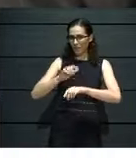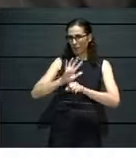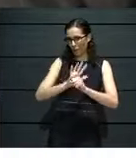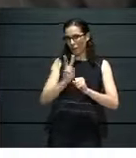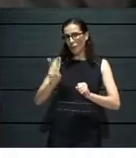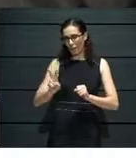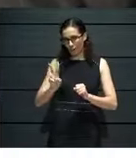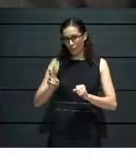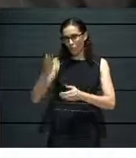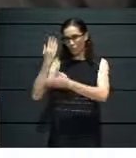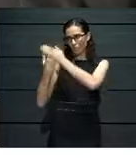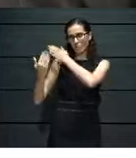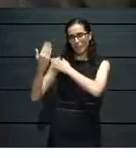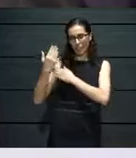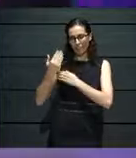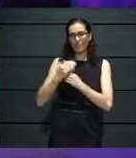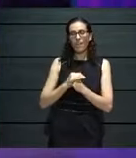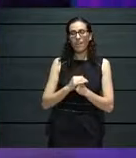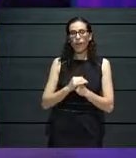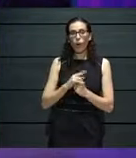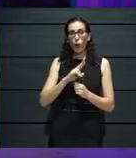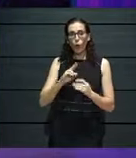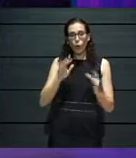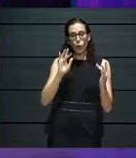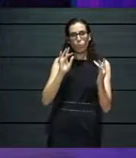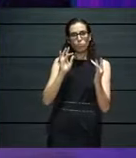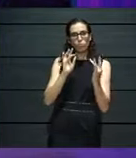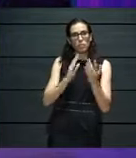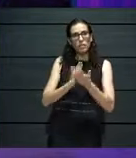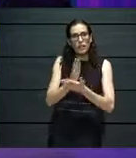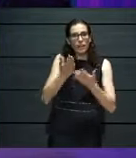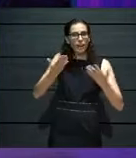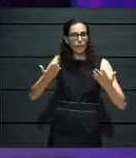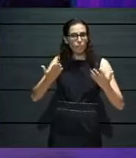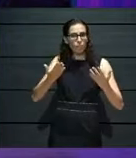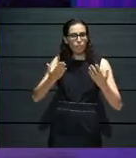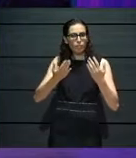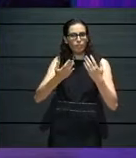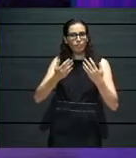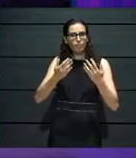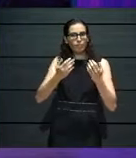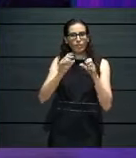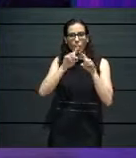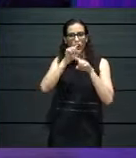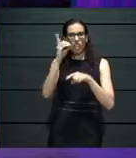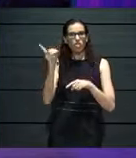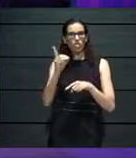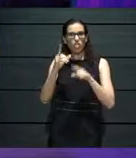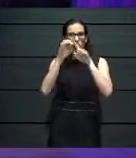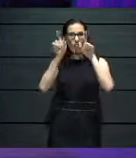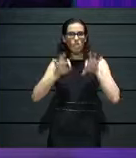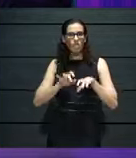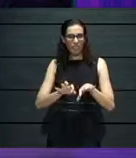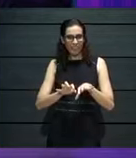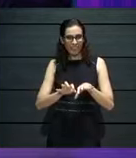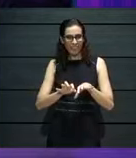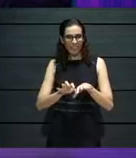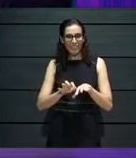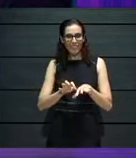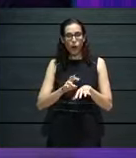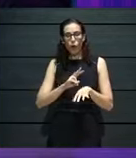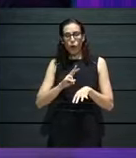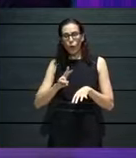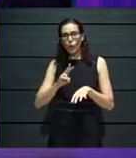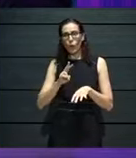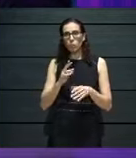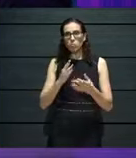what they call keyboard warriors that when you meet them, they're really, really like introvert people. But when they're behind the keyboard, they suddenly become, you know,